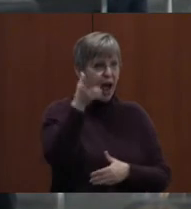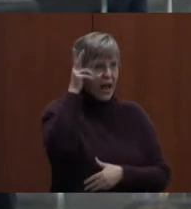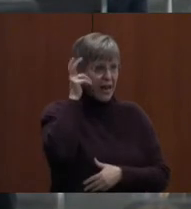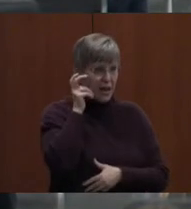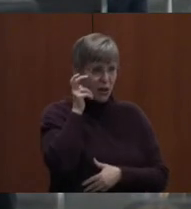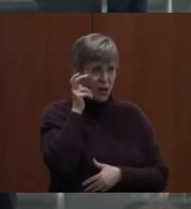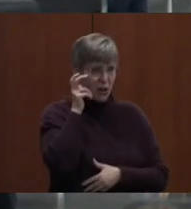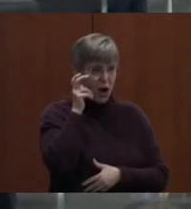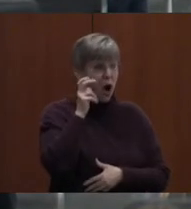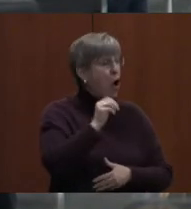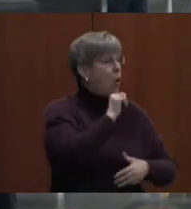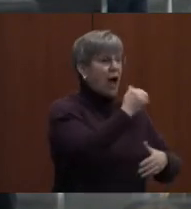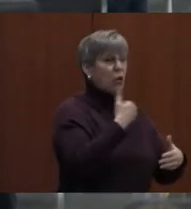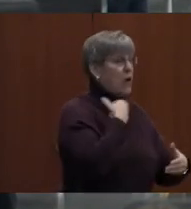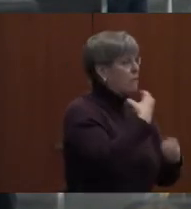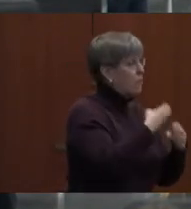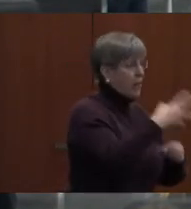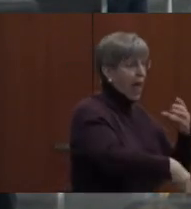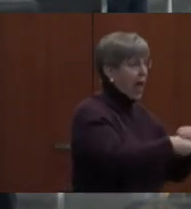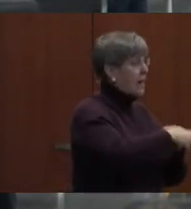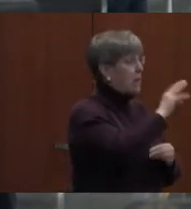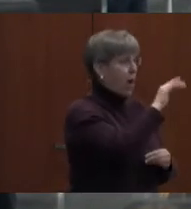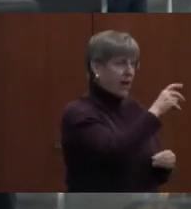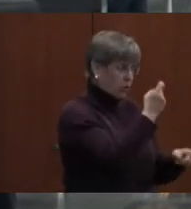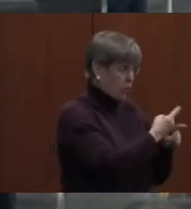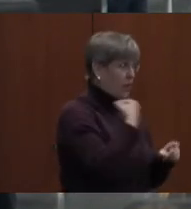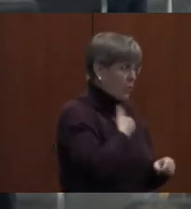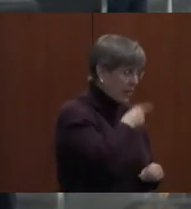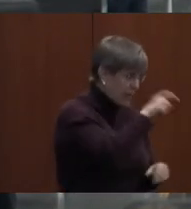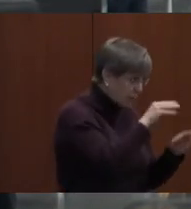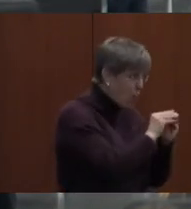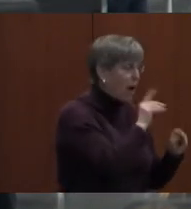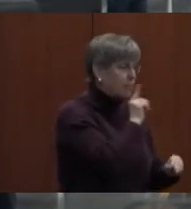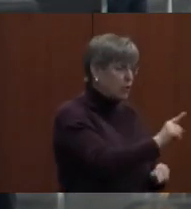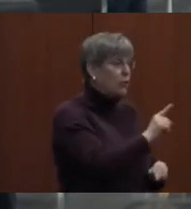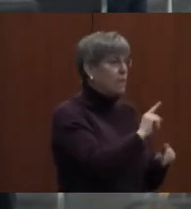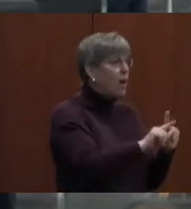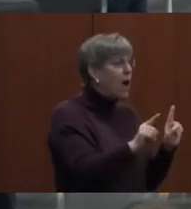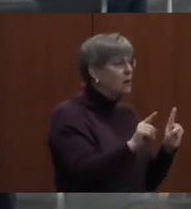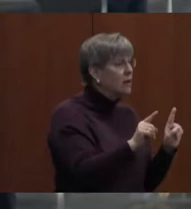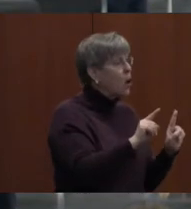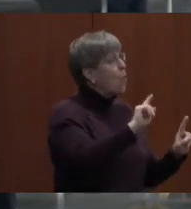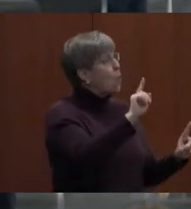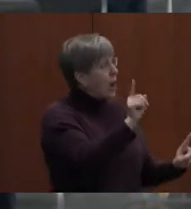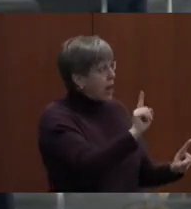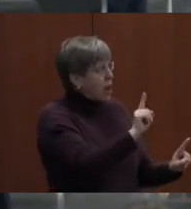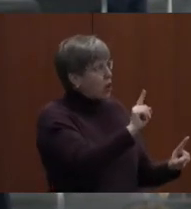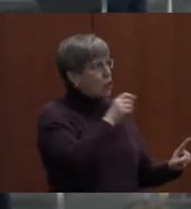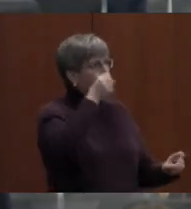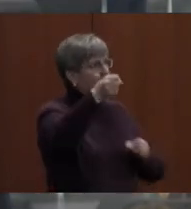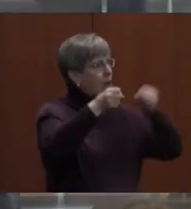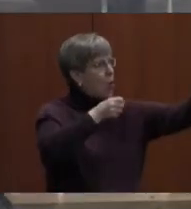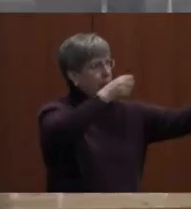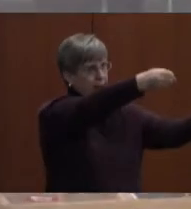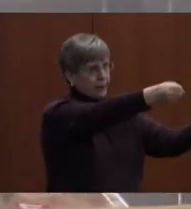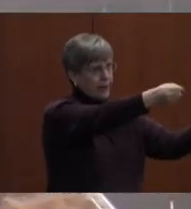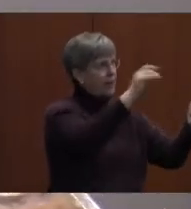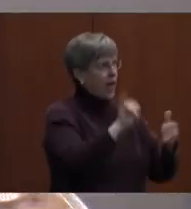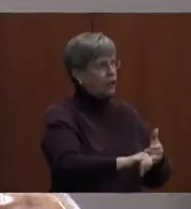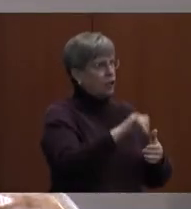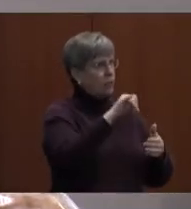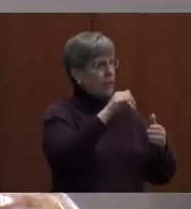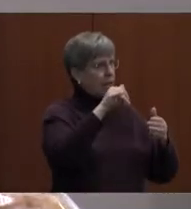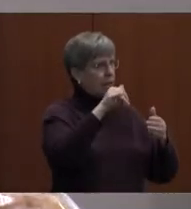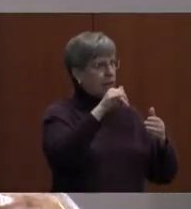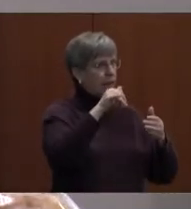disrespect. That's the problem with adding. Mike's right. We need more. Absolutely. But where they go should be left